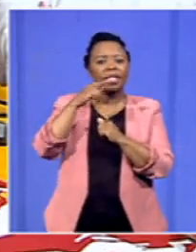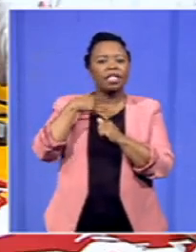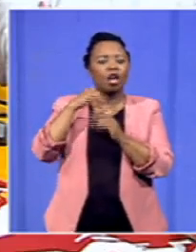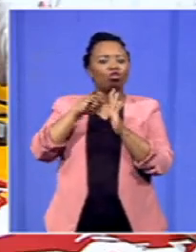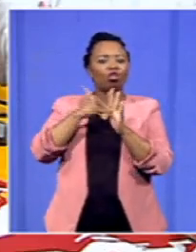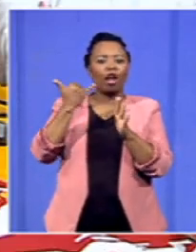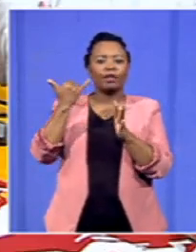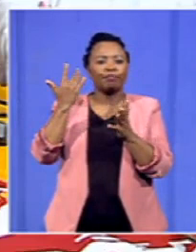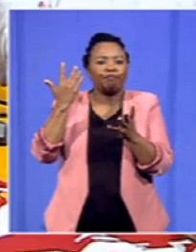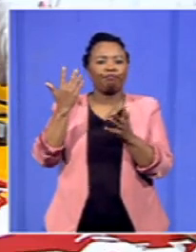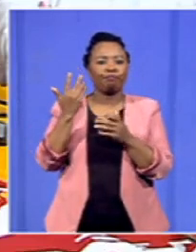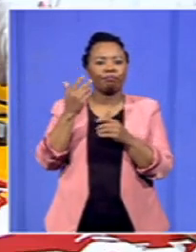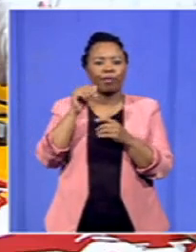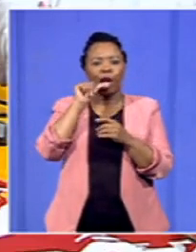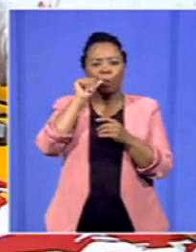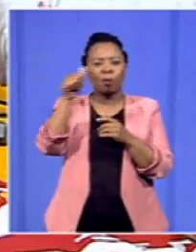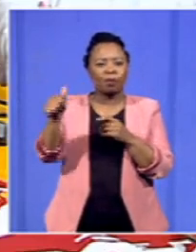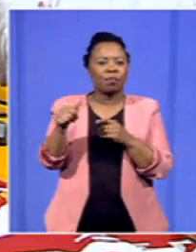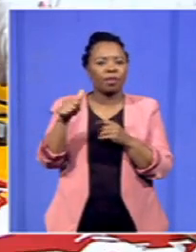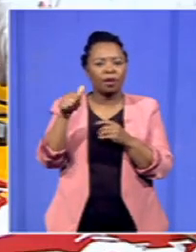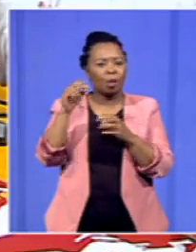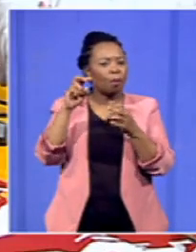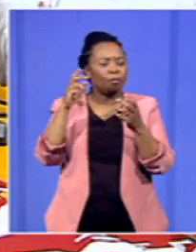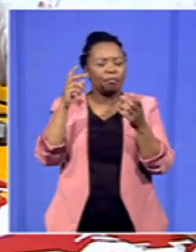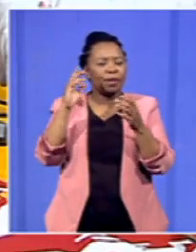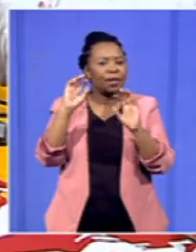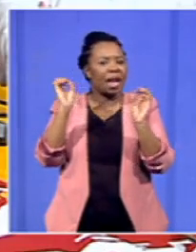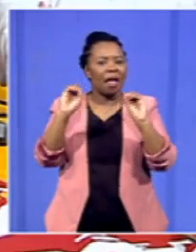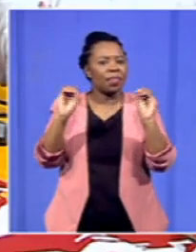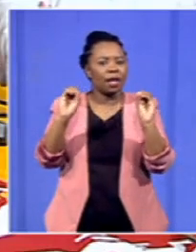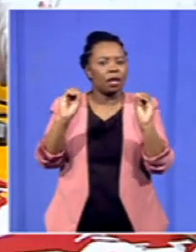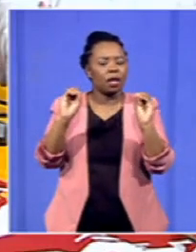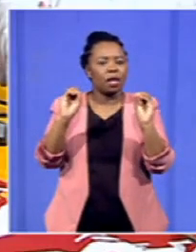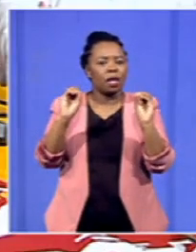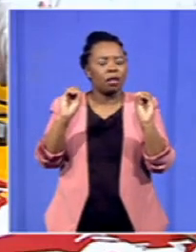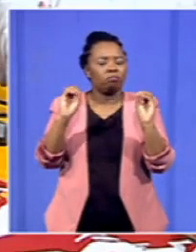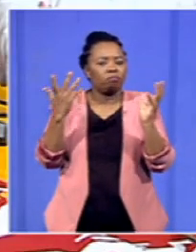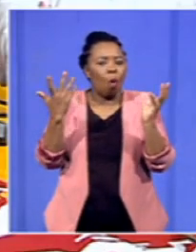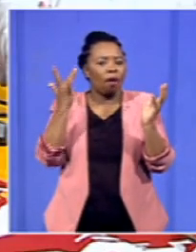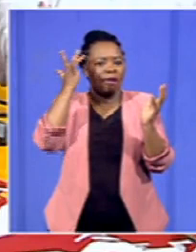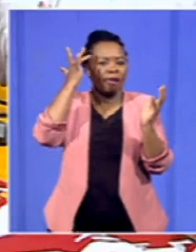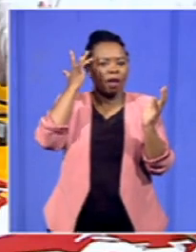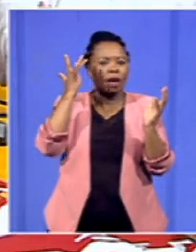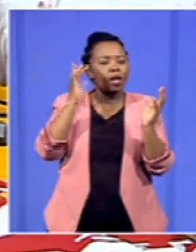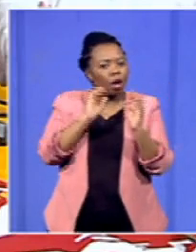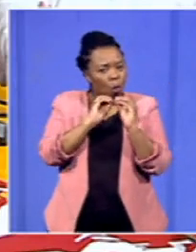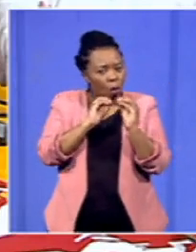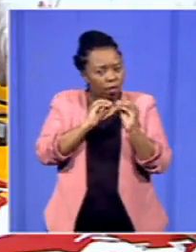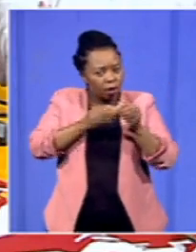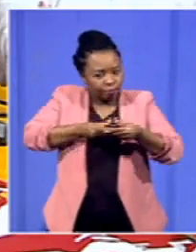because these things have been promised to these nurses by the same government through a contract and the unfortunate part is that